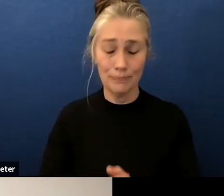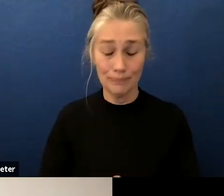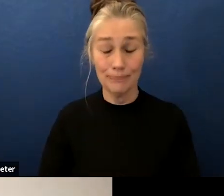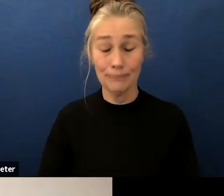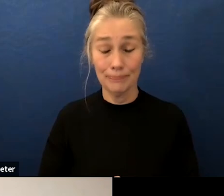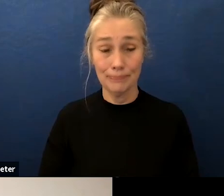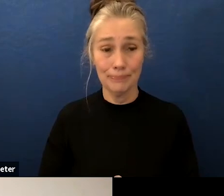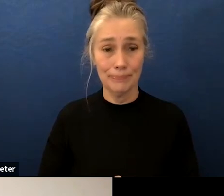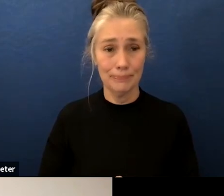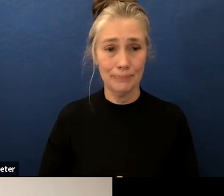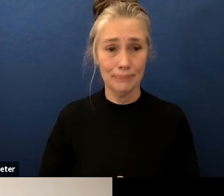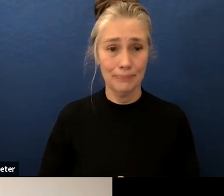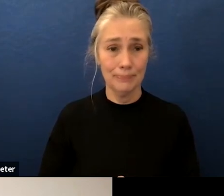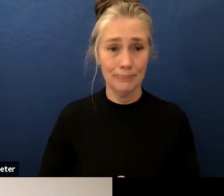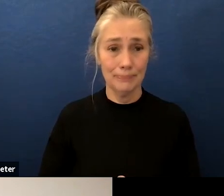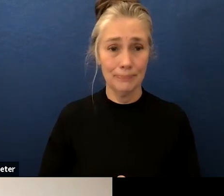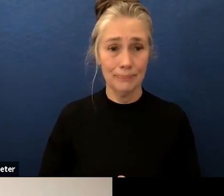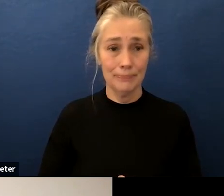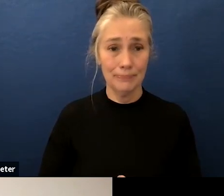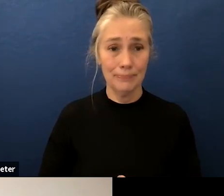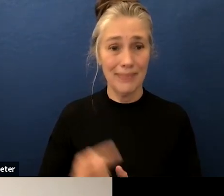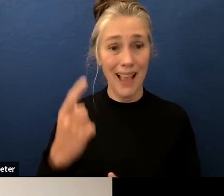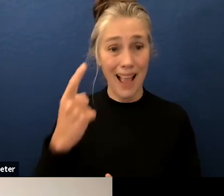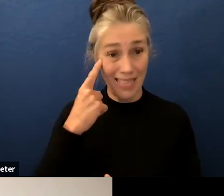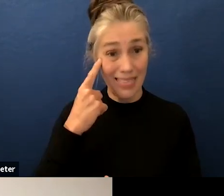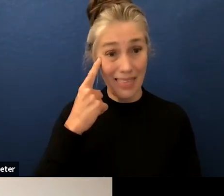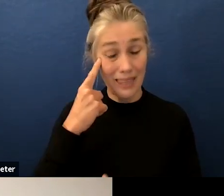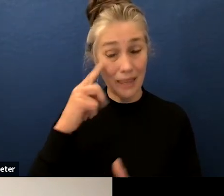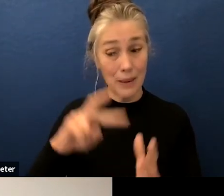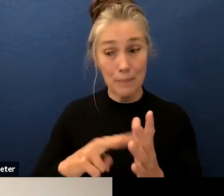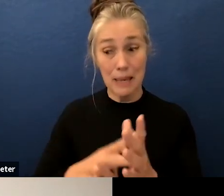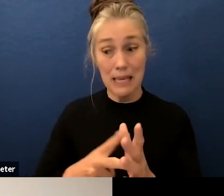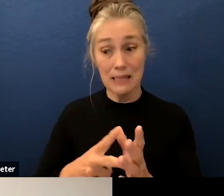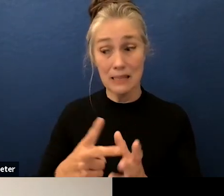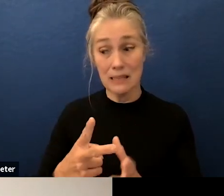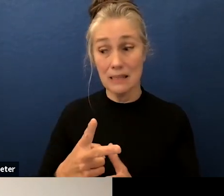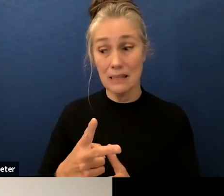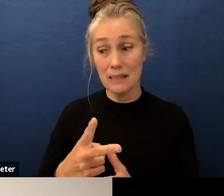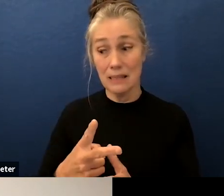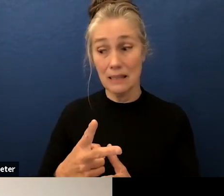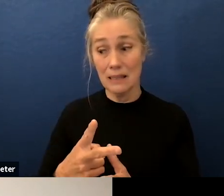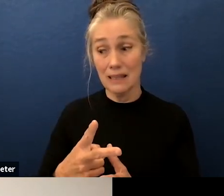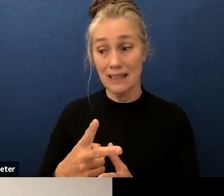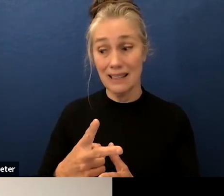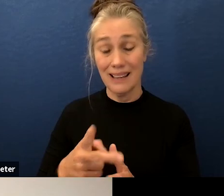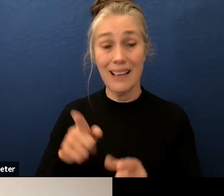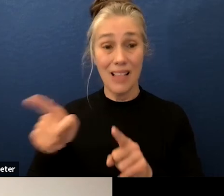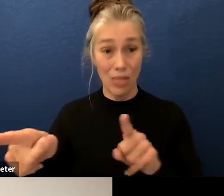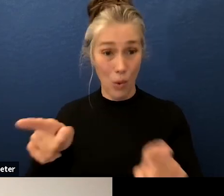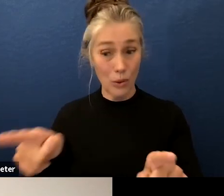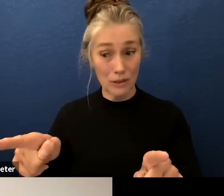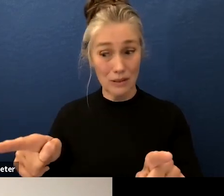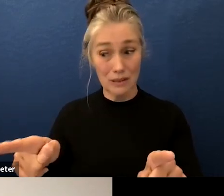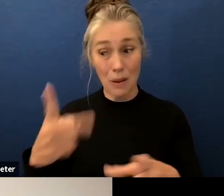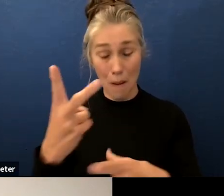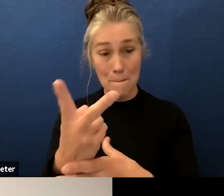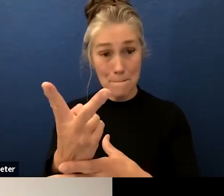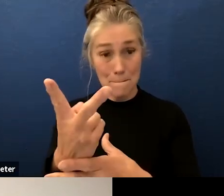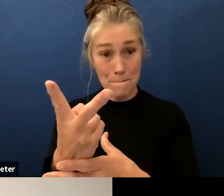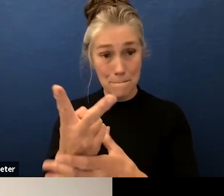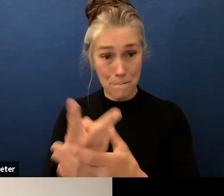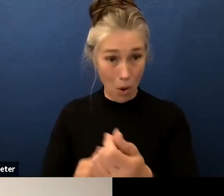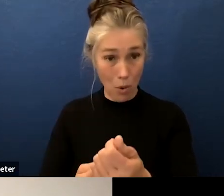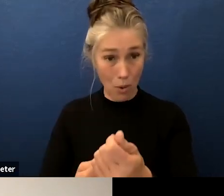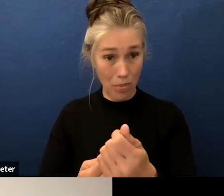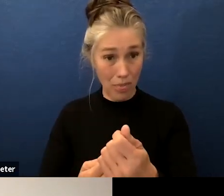i think it's an and both approach it is not our policy and protocols